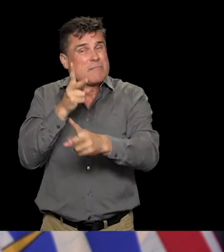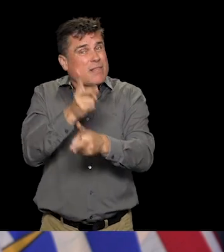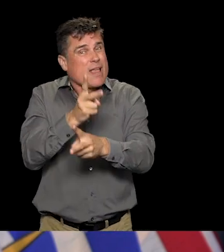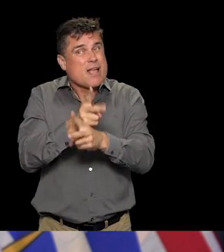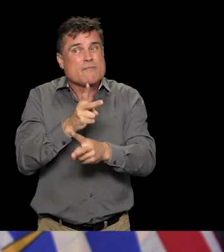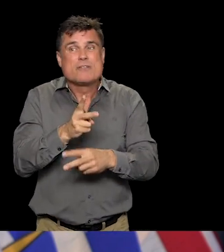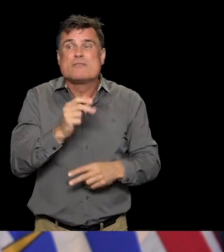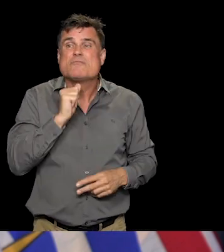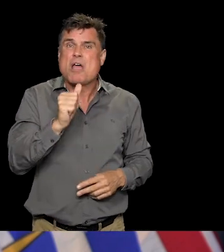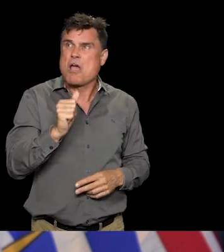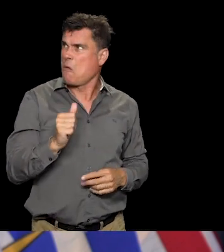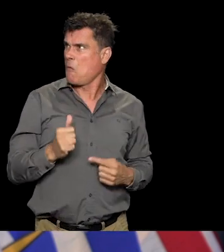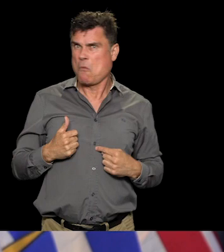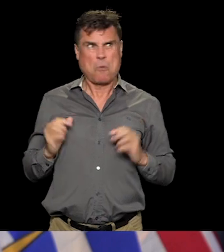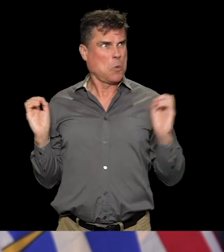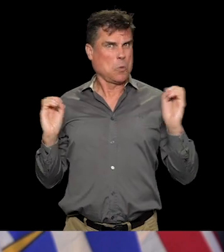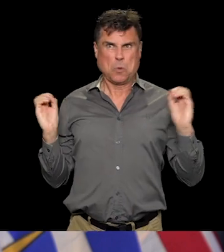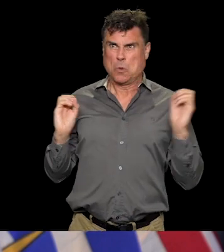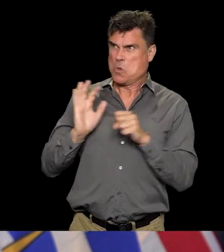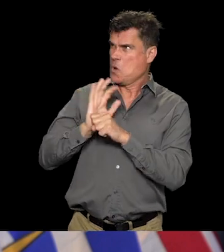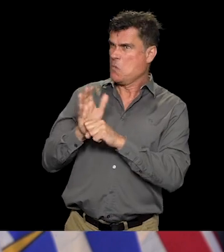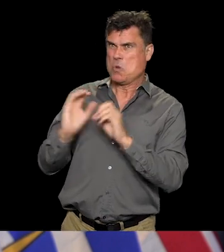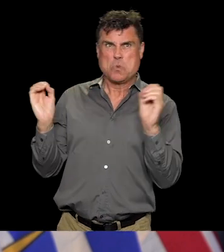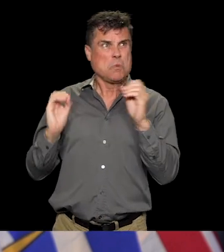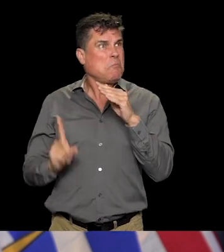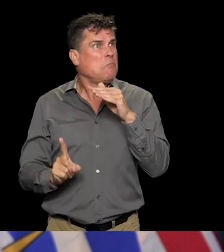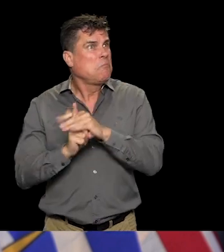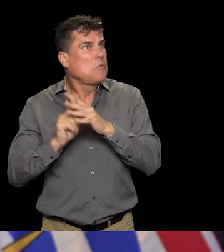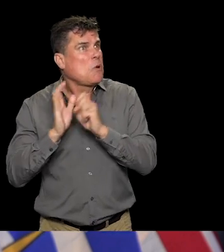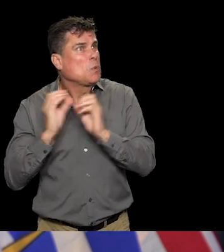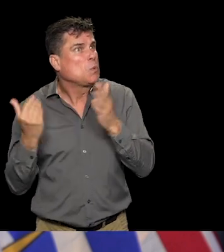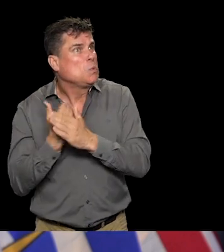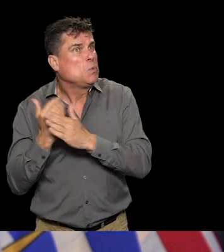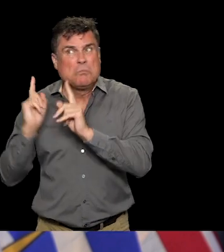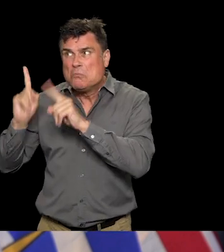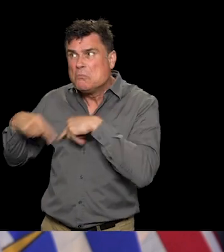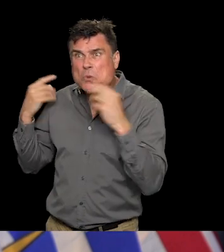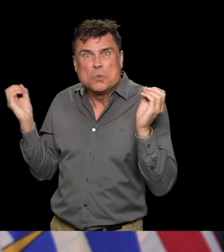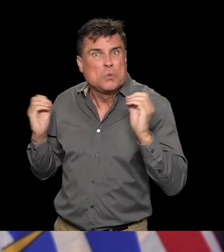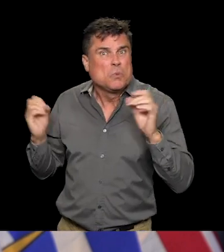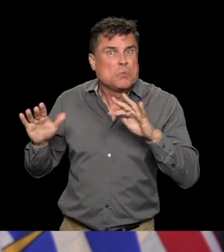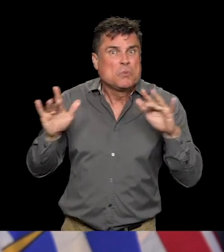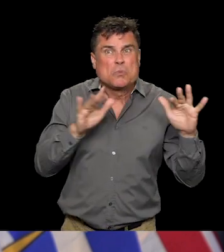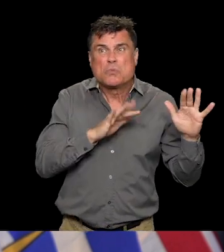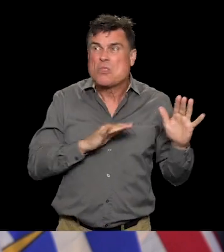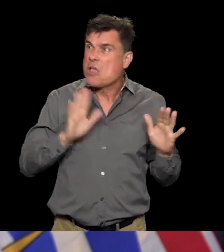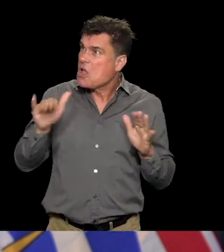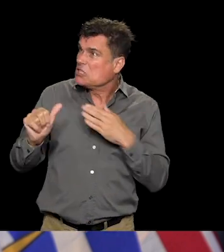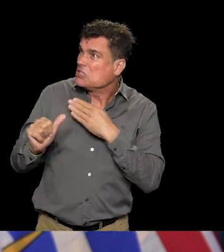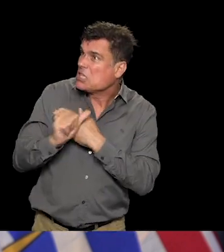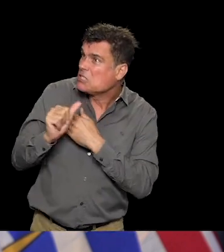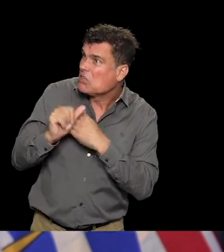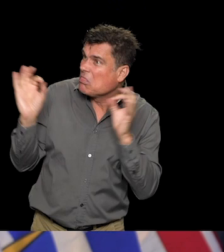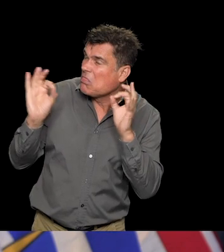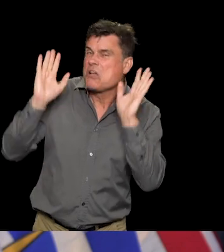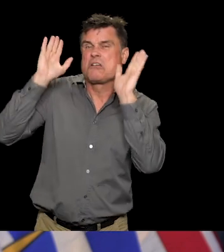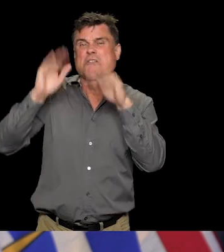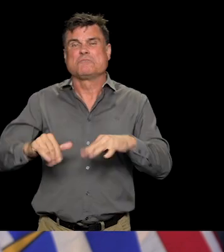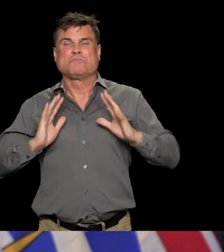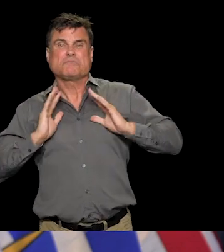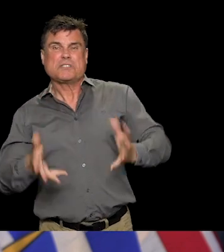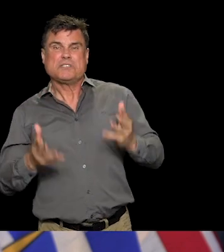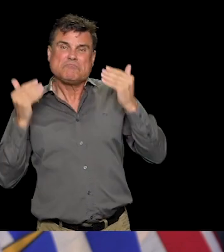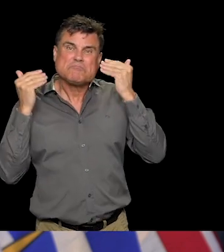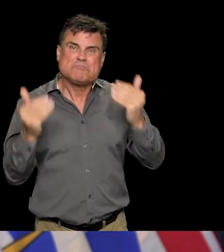people move. This virus is spread by people giving it to others, most often the people that we are close to, and we need to be